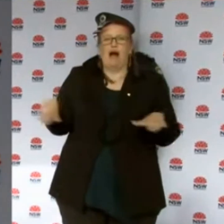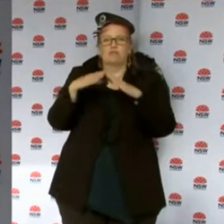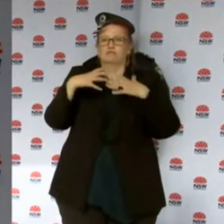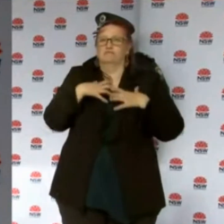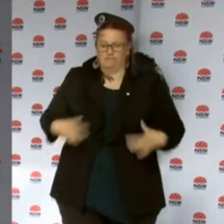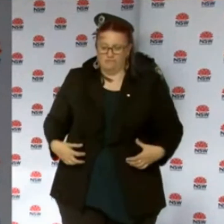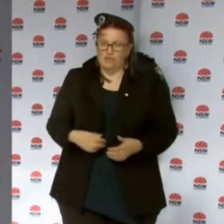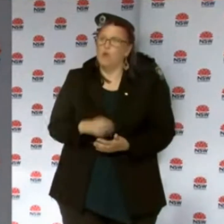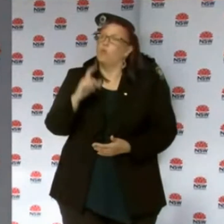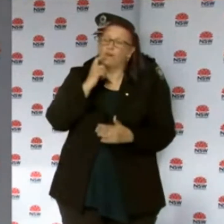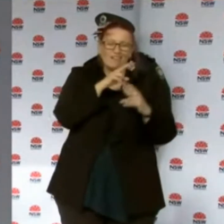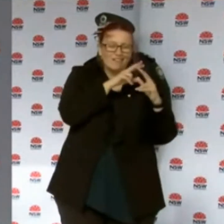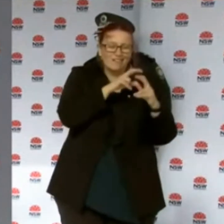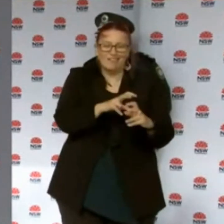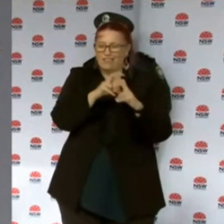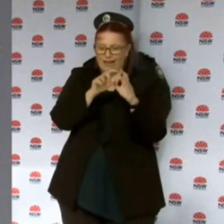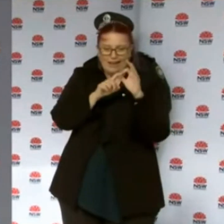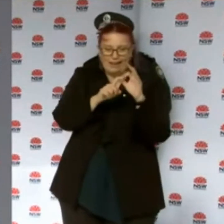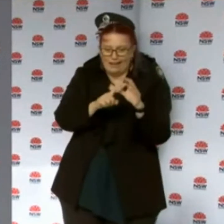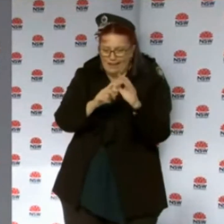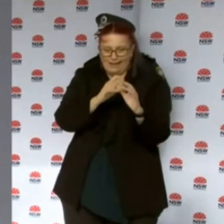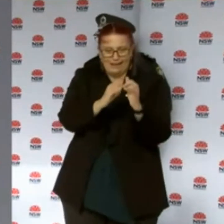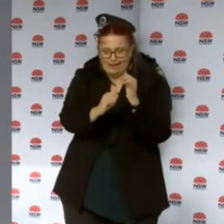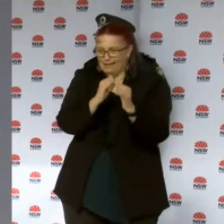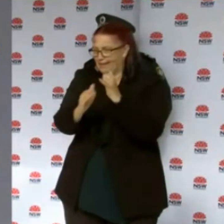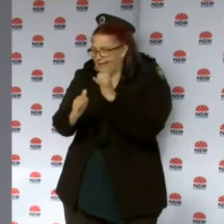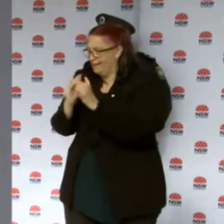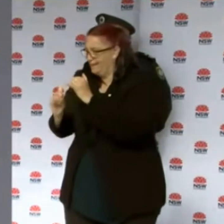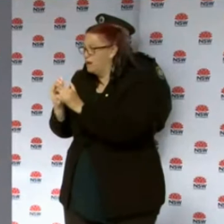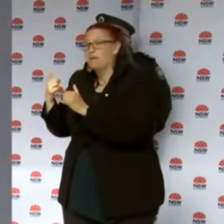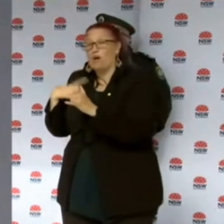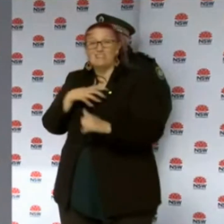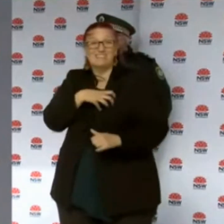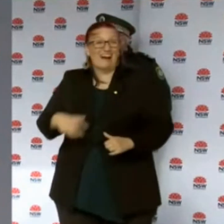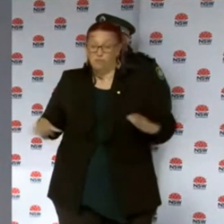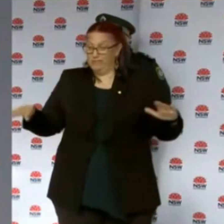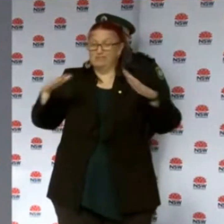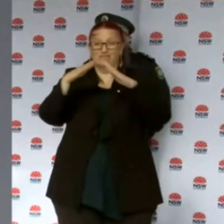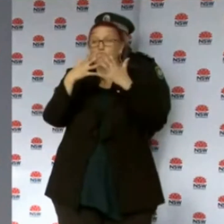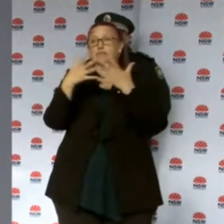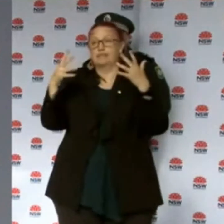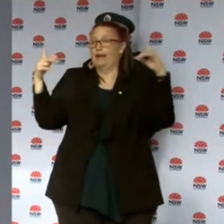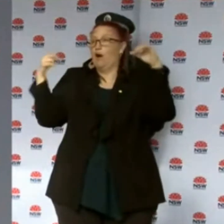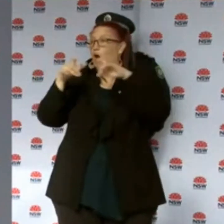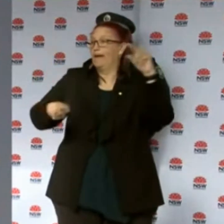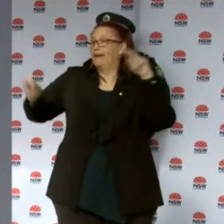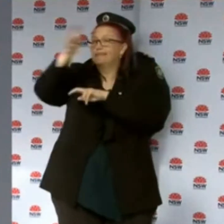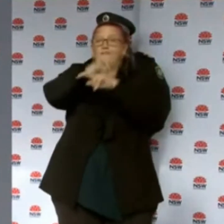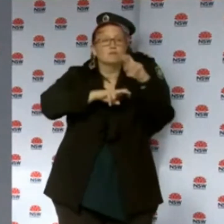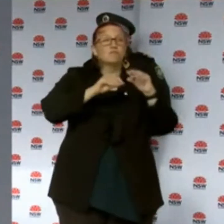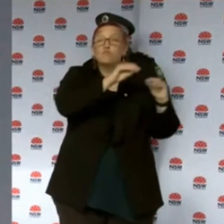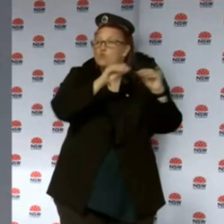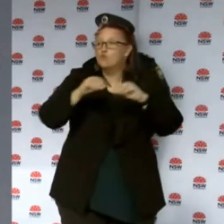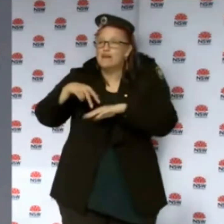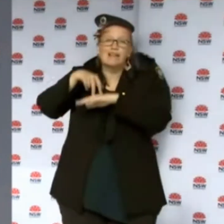interviews. So it will take us a while, given the complexity of the workplace to work through, but our contact tracers are conducting those